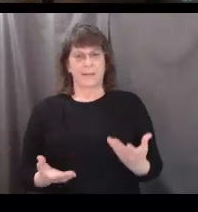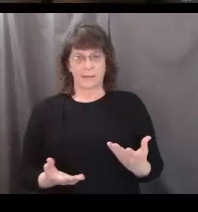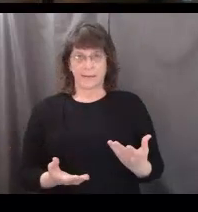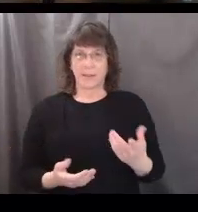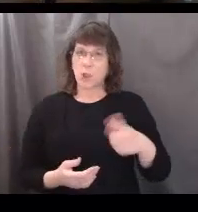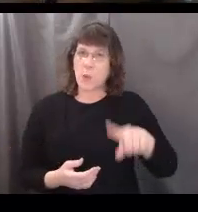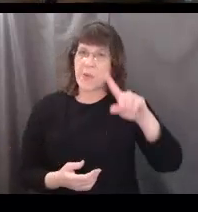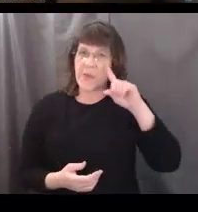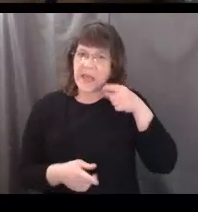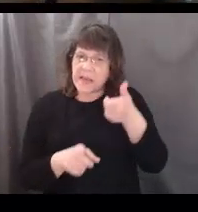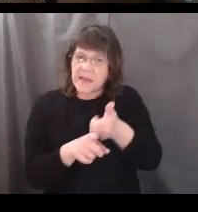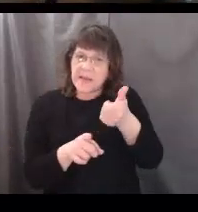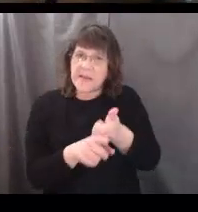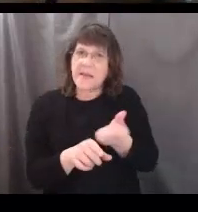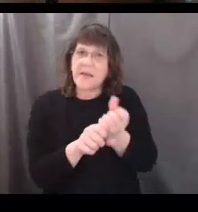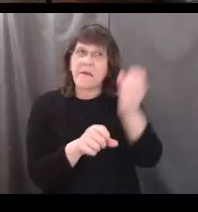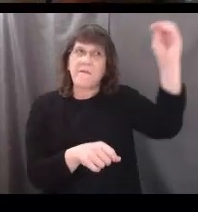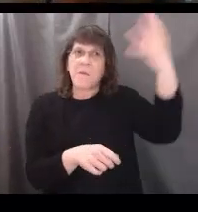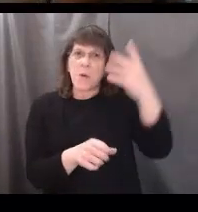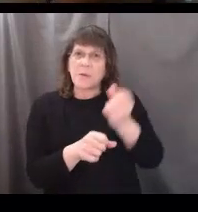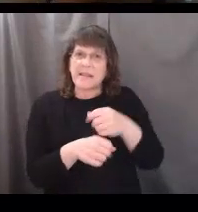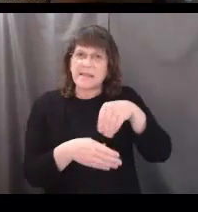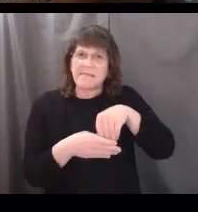Do you think SpongeBob photosynthesizes?